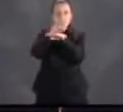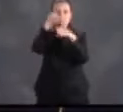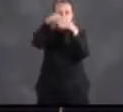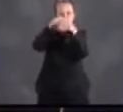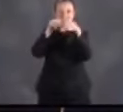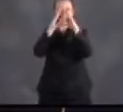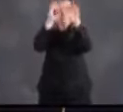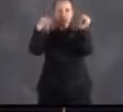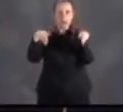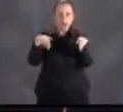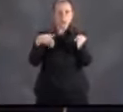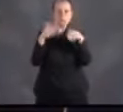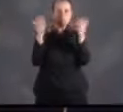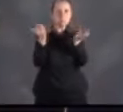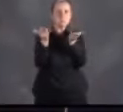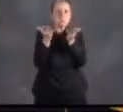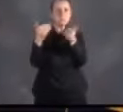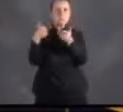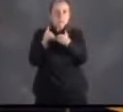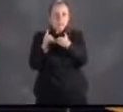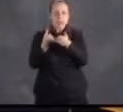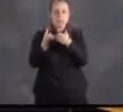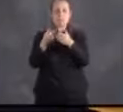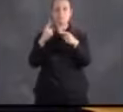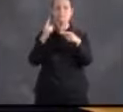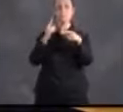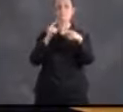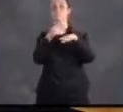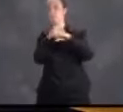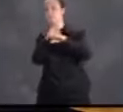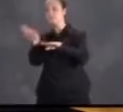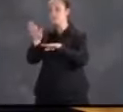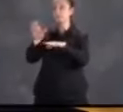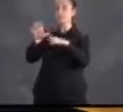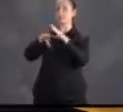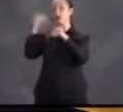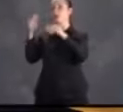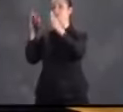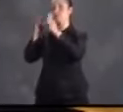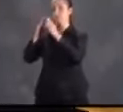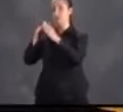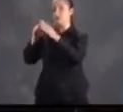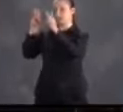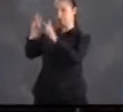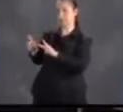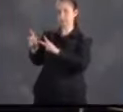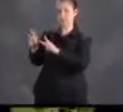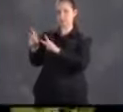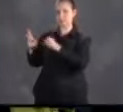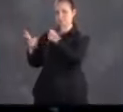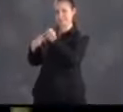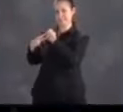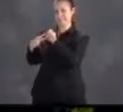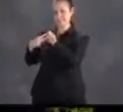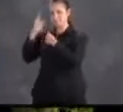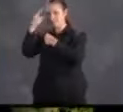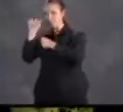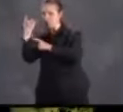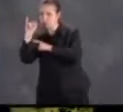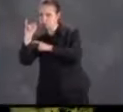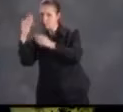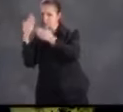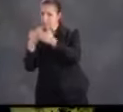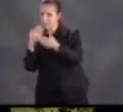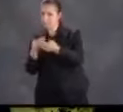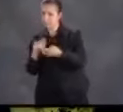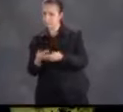and store it with your family's designated out-of-town contact for possible insurance purposes later. Some members of